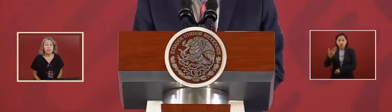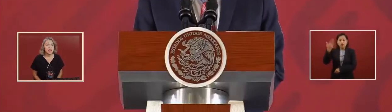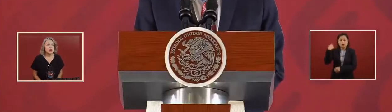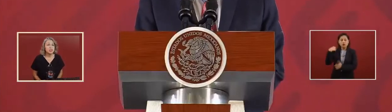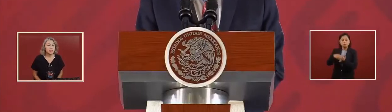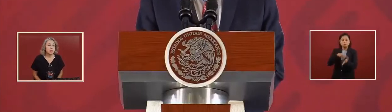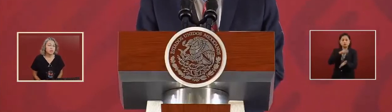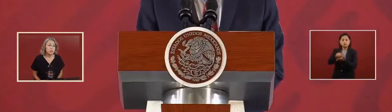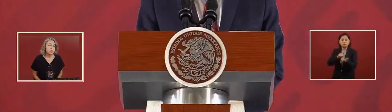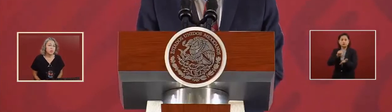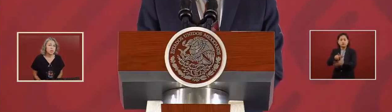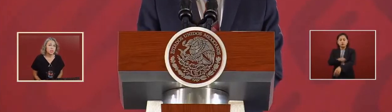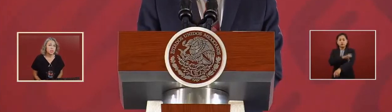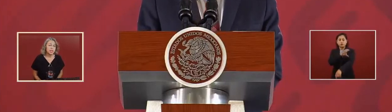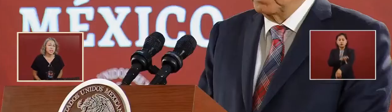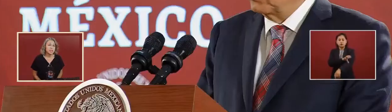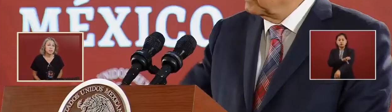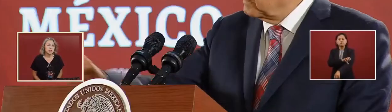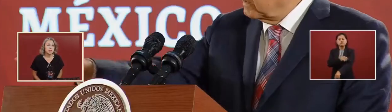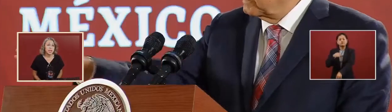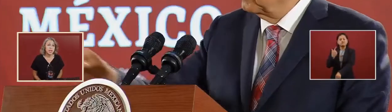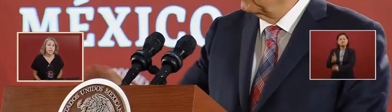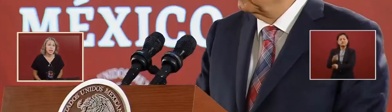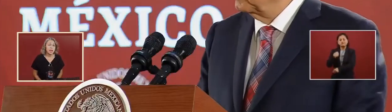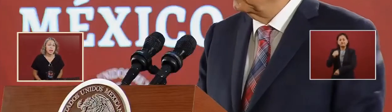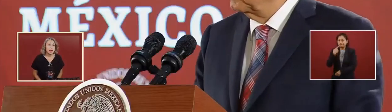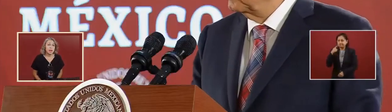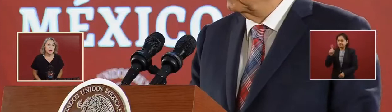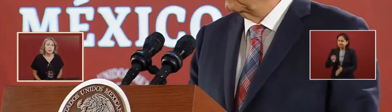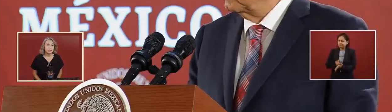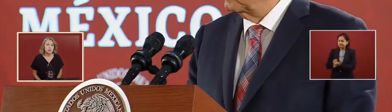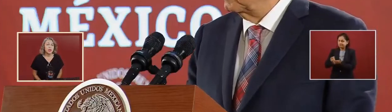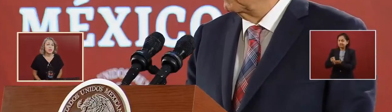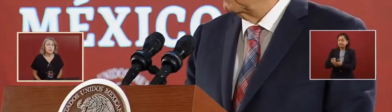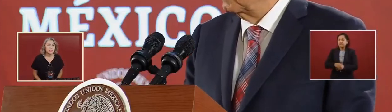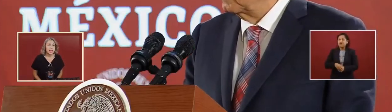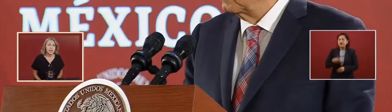consider to be a traitorous act against the country.